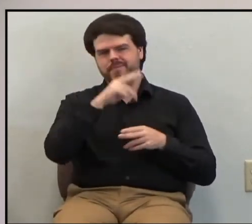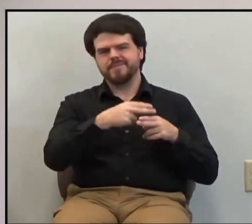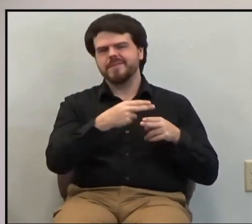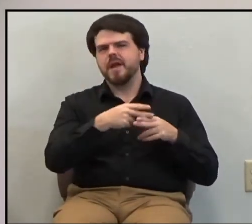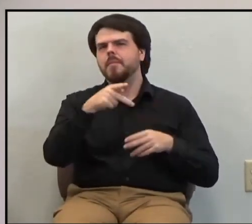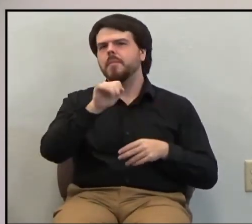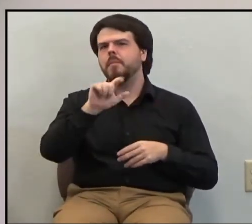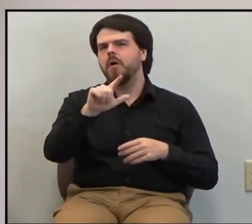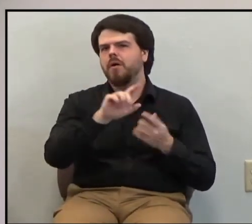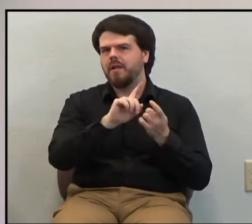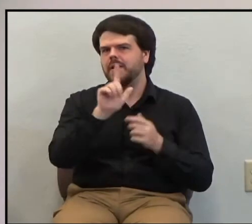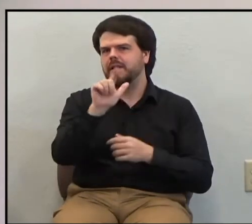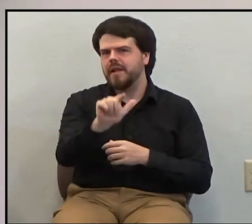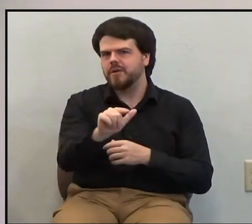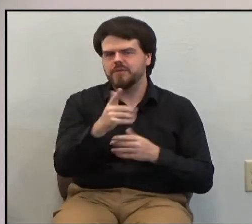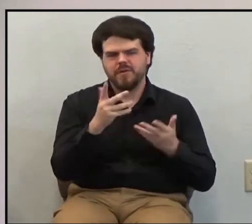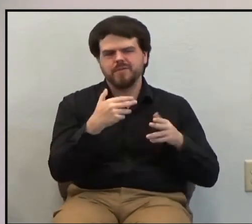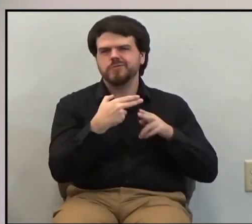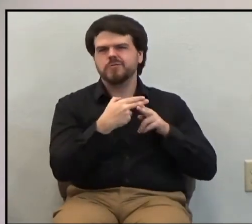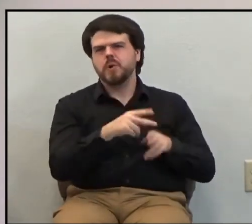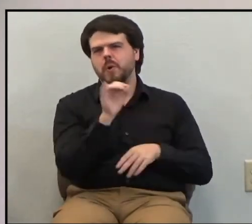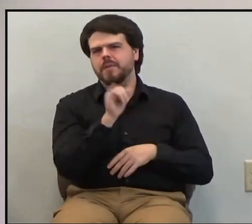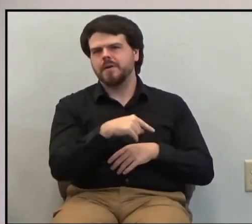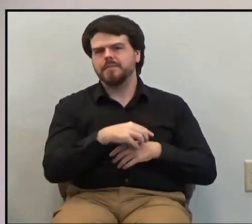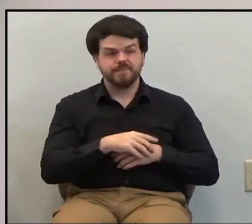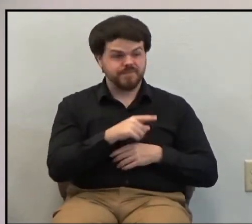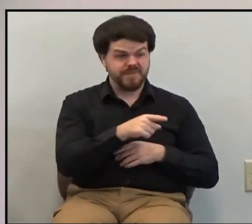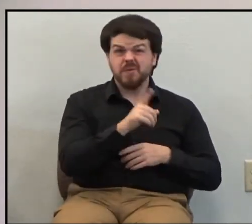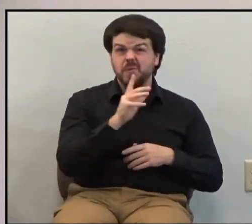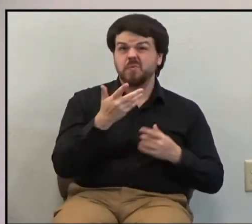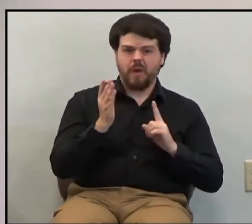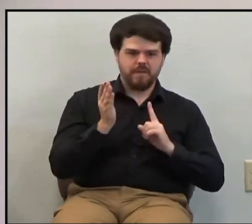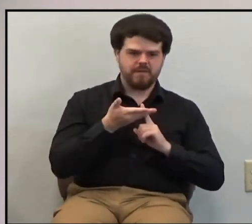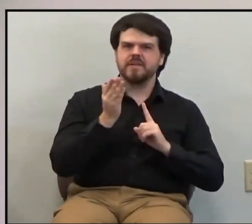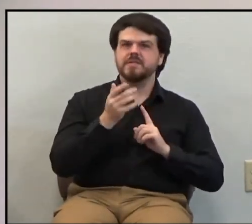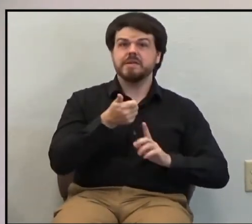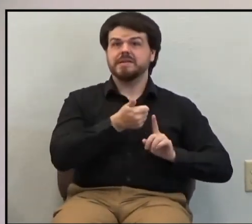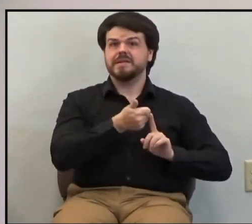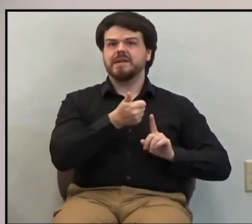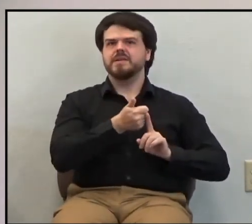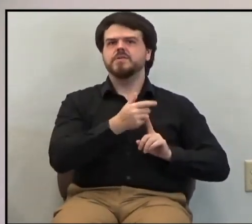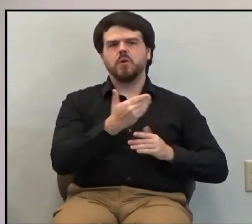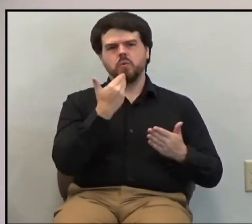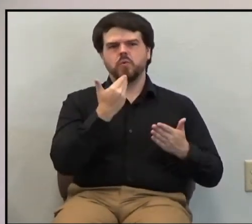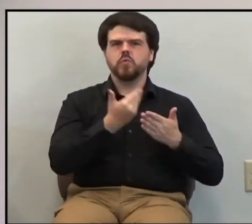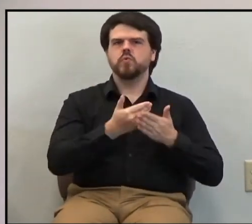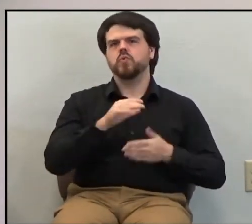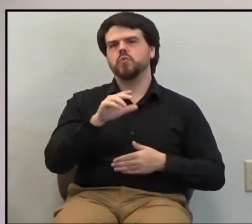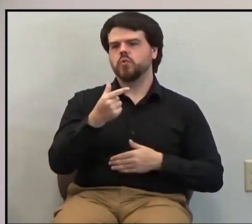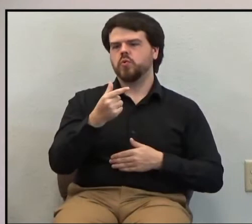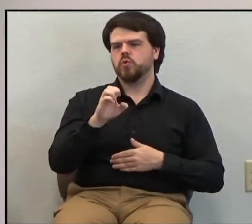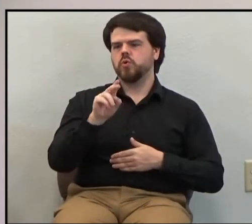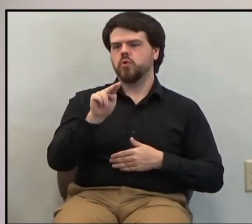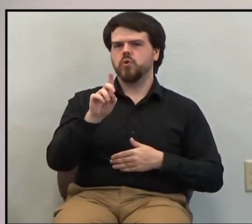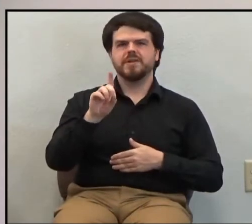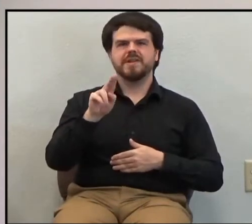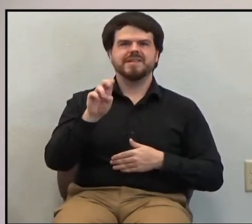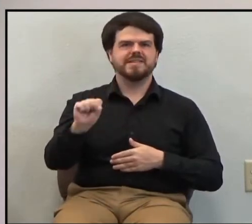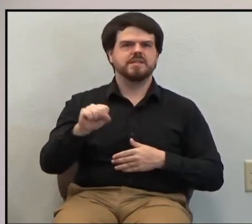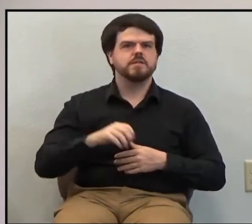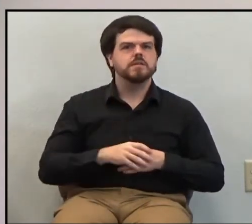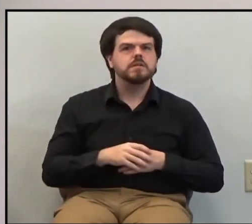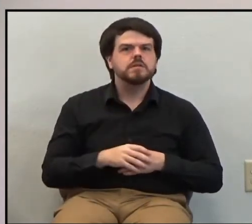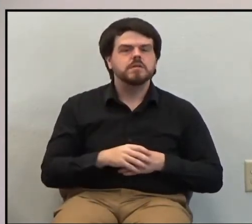He was convinced of his own goodness, of his own worthiness,